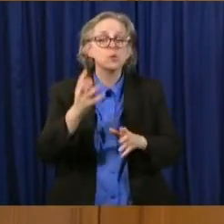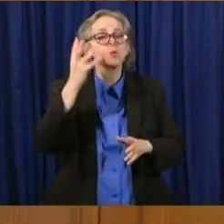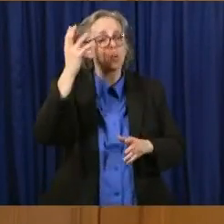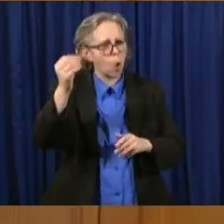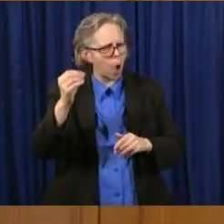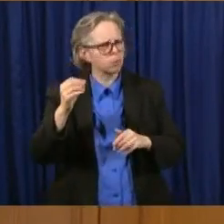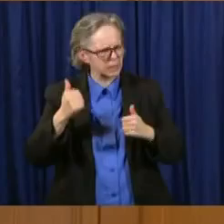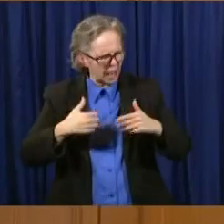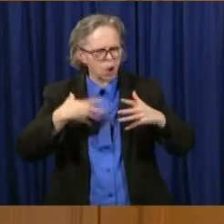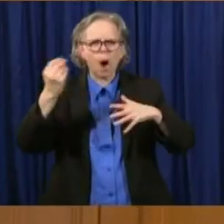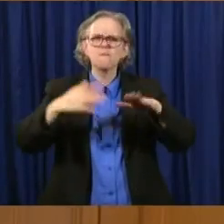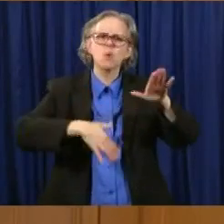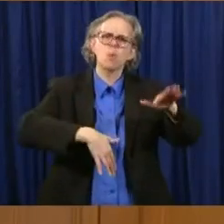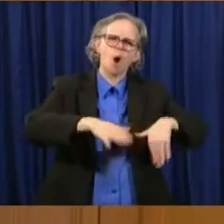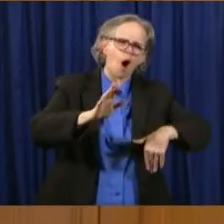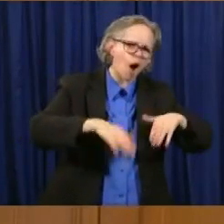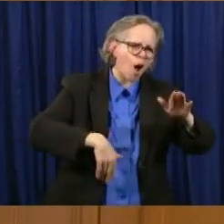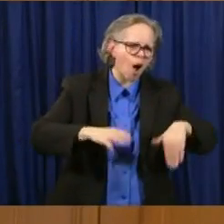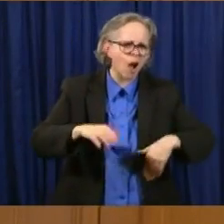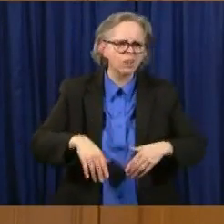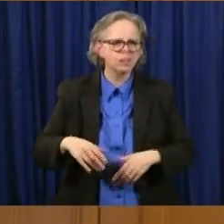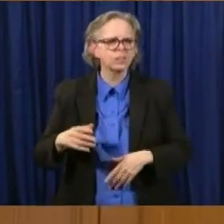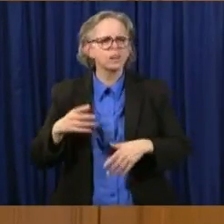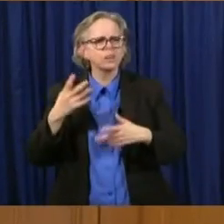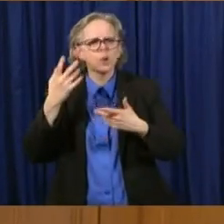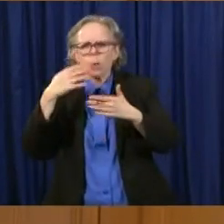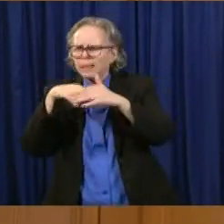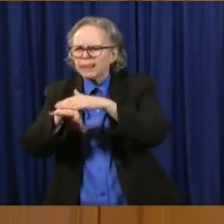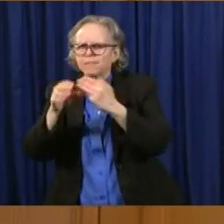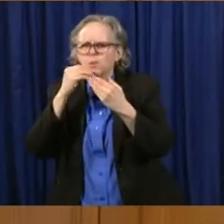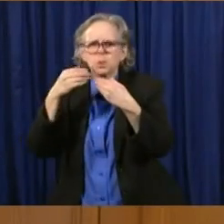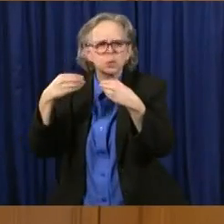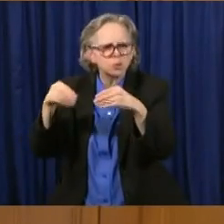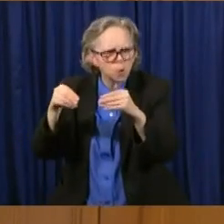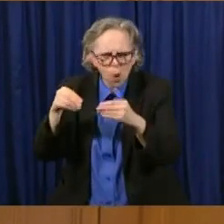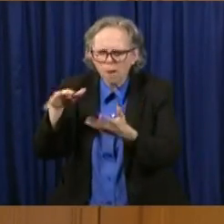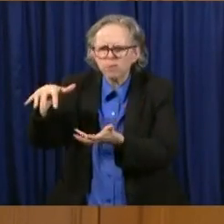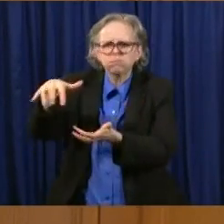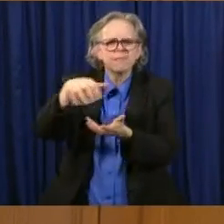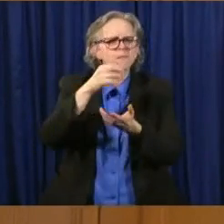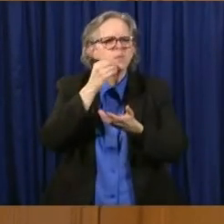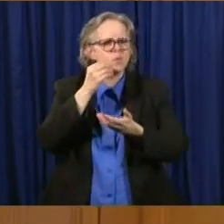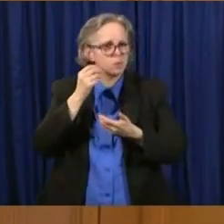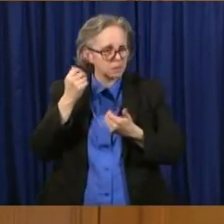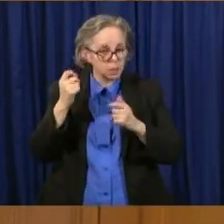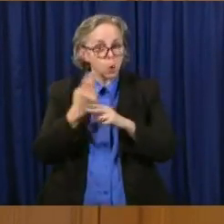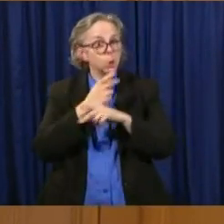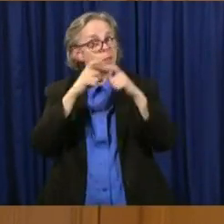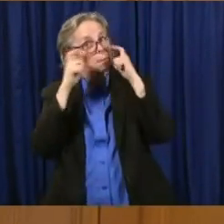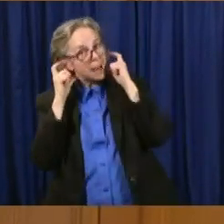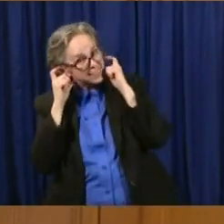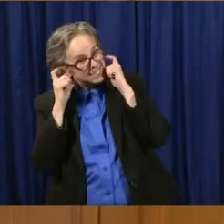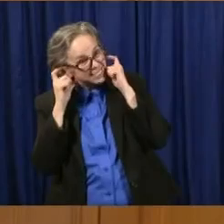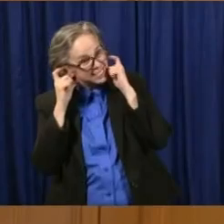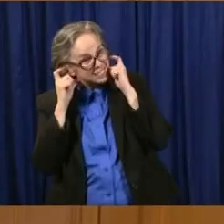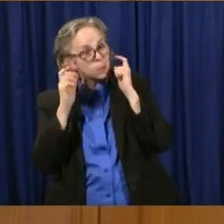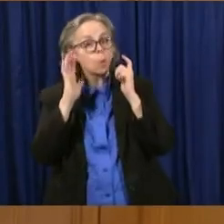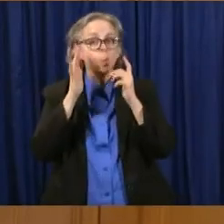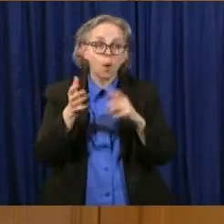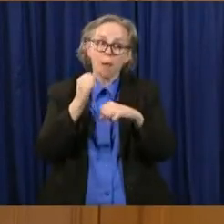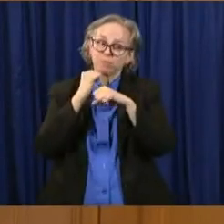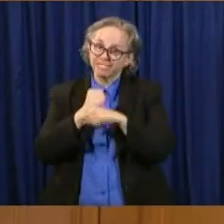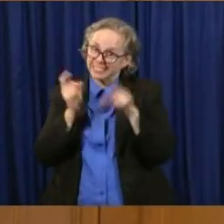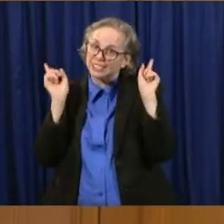can make that trip to the grocery store when we need to. Use this. It will protect you. And remember, it's not just you you're